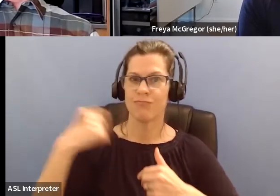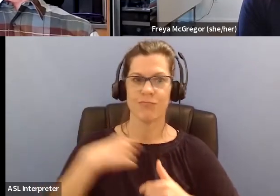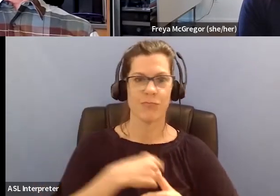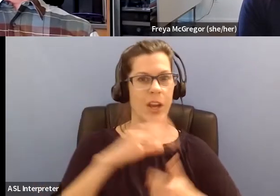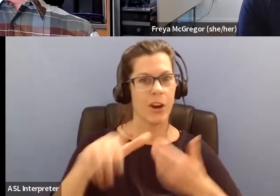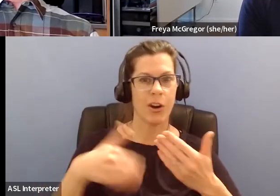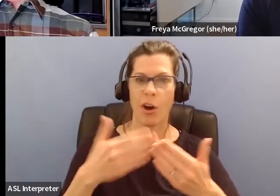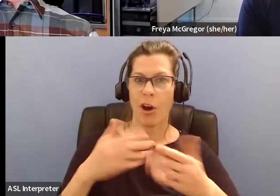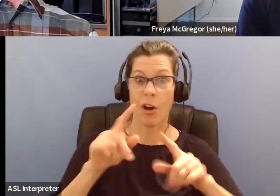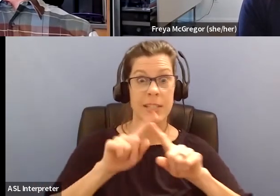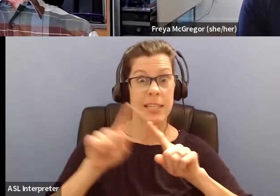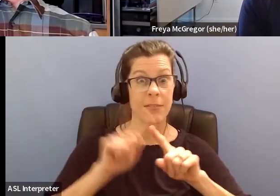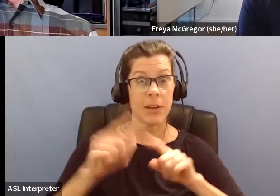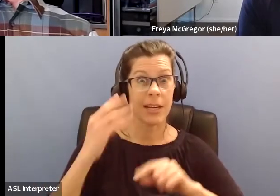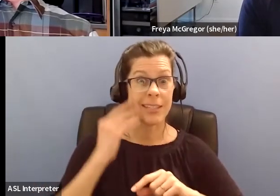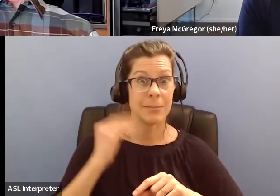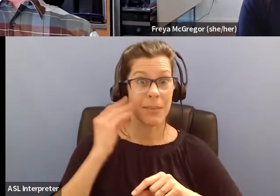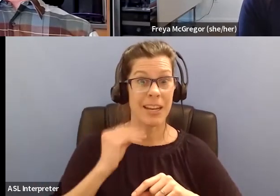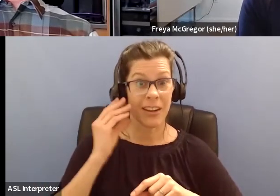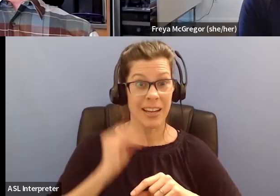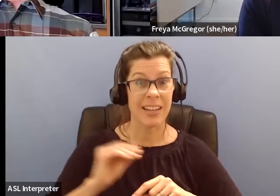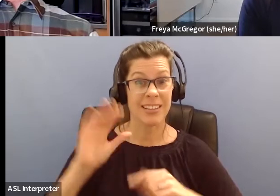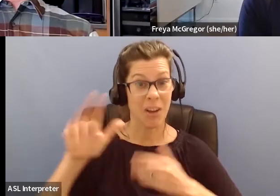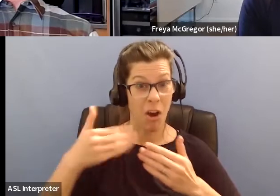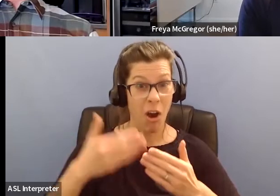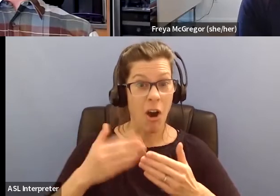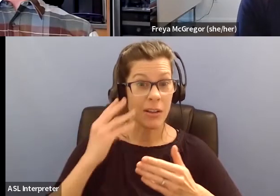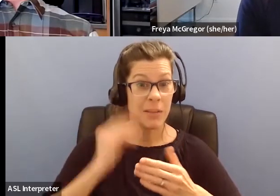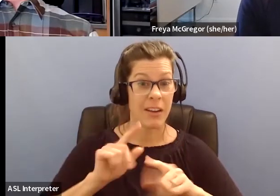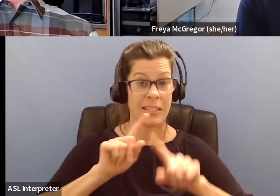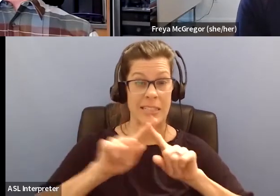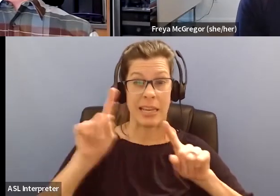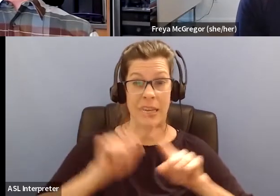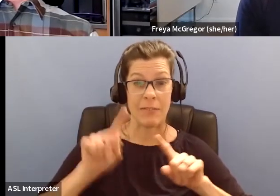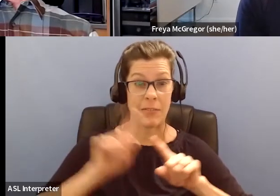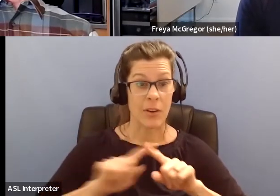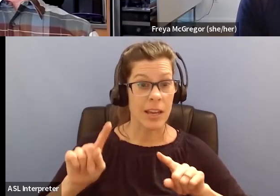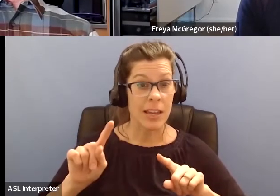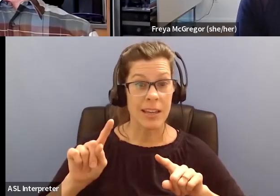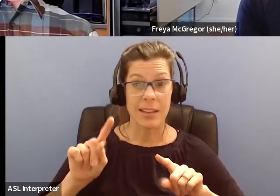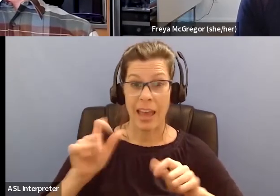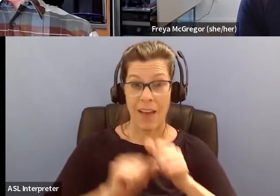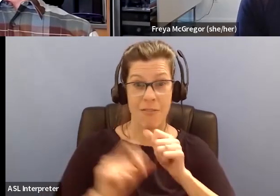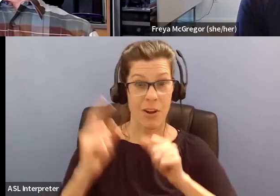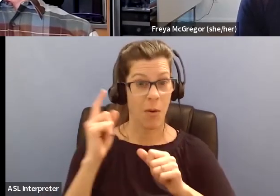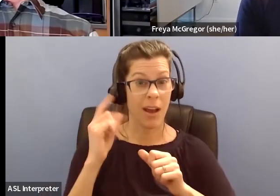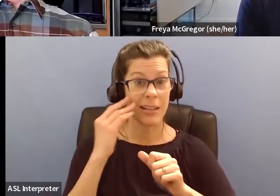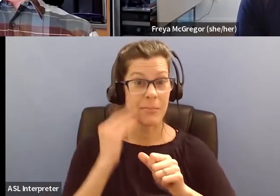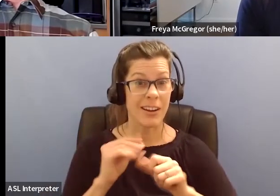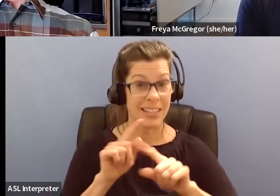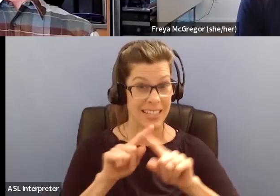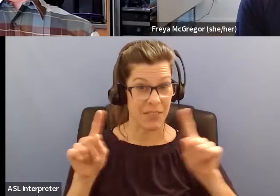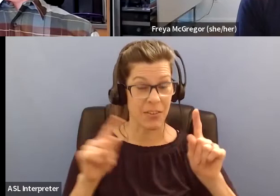because none of us experienced the same muscle groups atrophying. None of us experience, um,